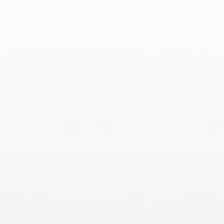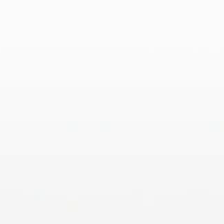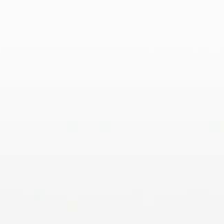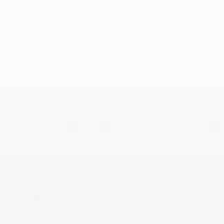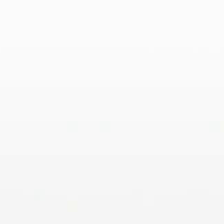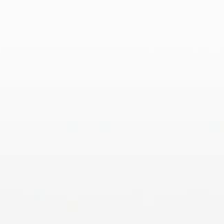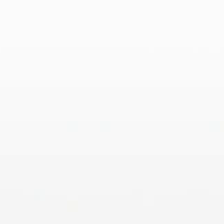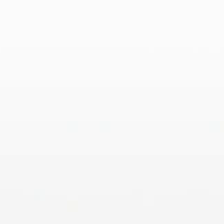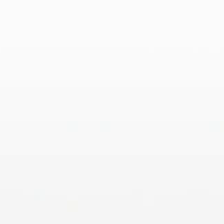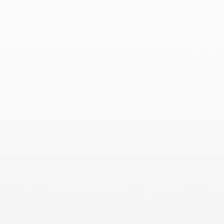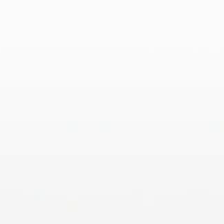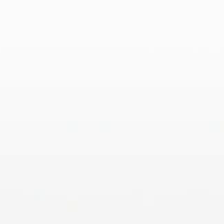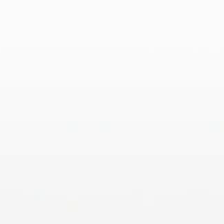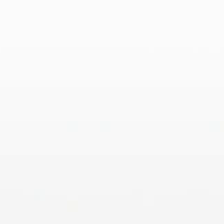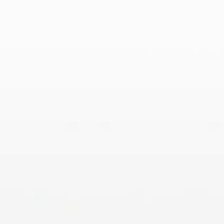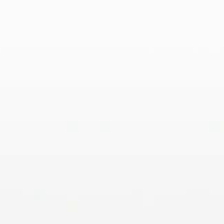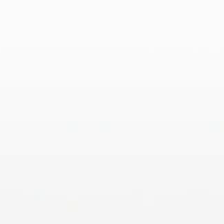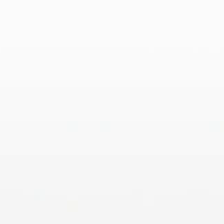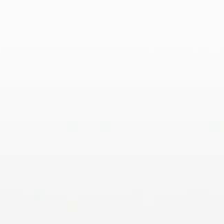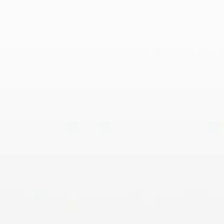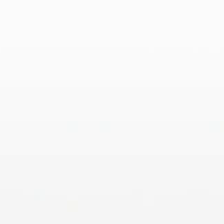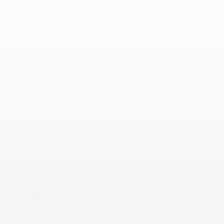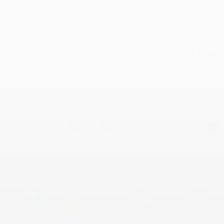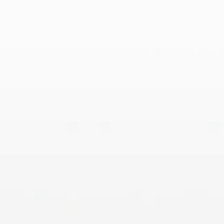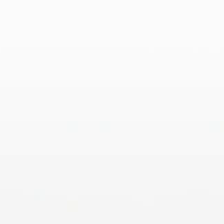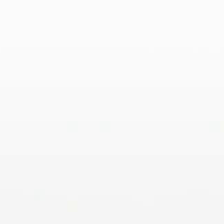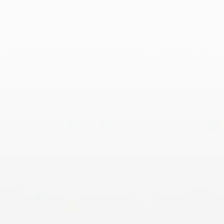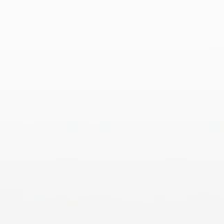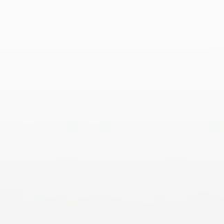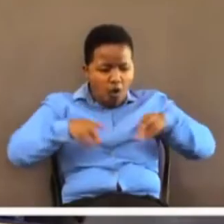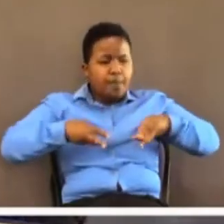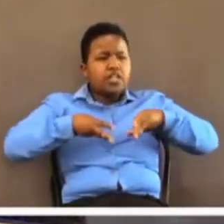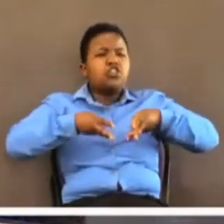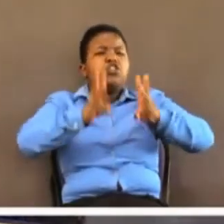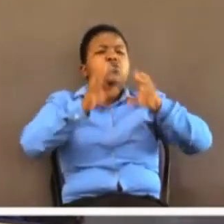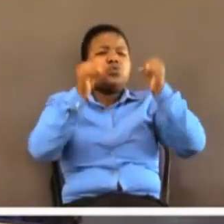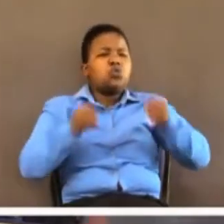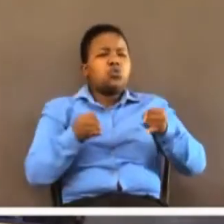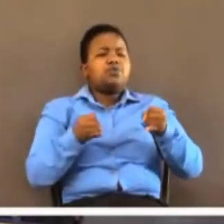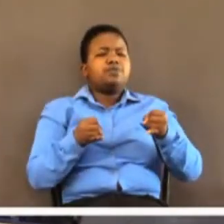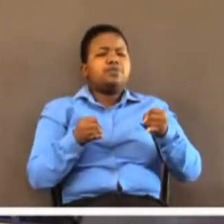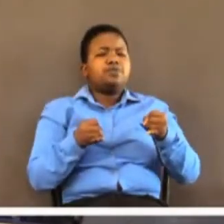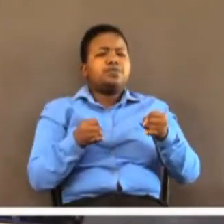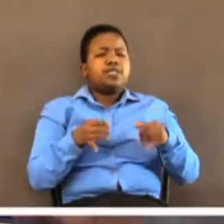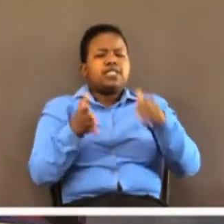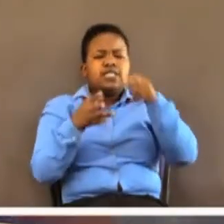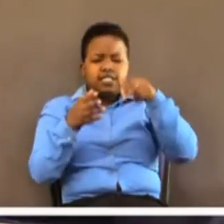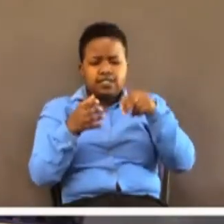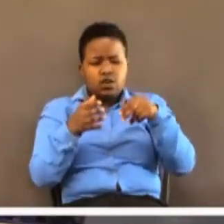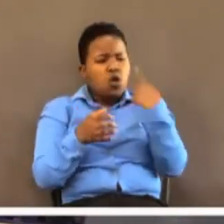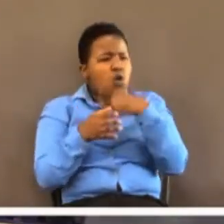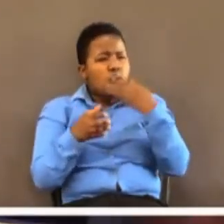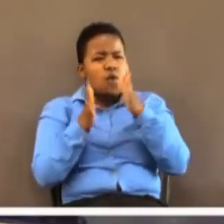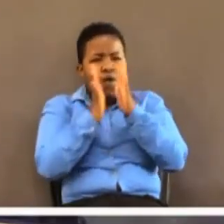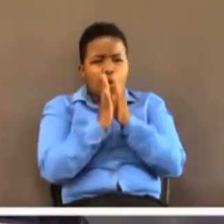ask. Them that have been disappointed. Open a new way for them, oh God. In the name of Jesus Christ. Those that are